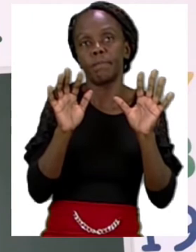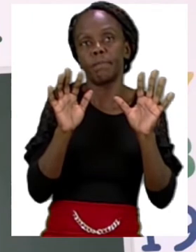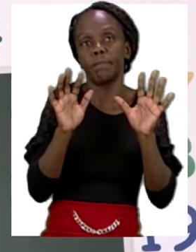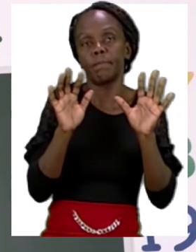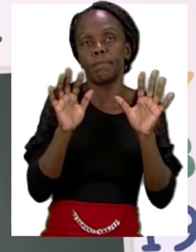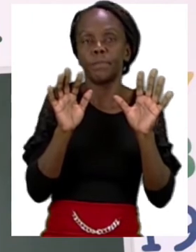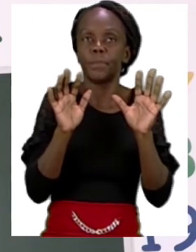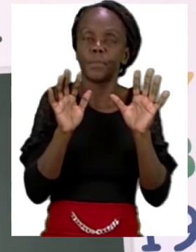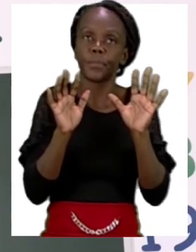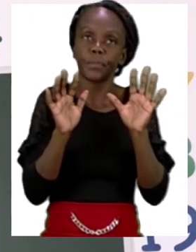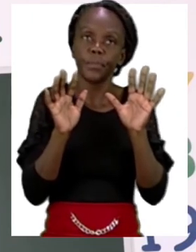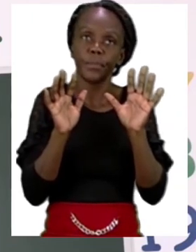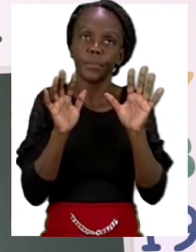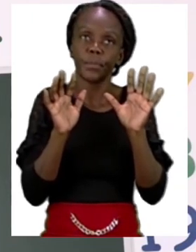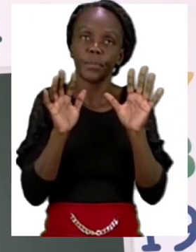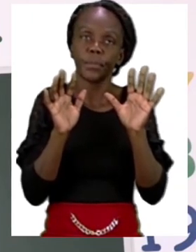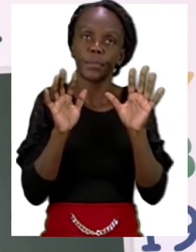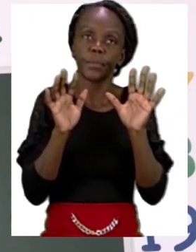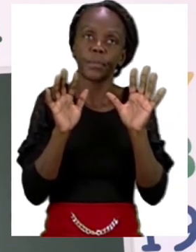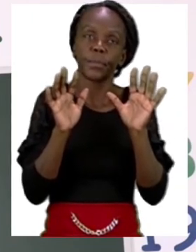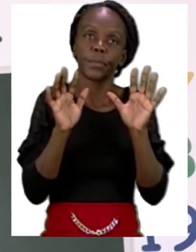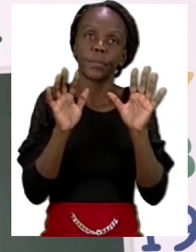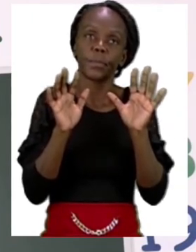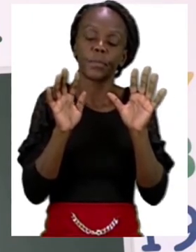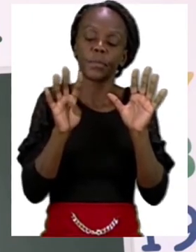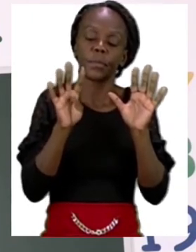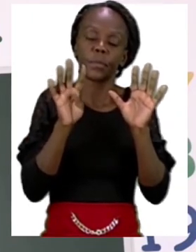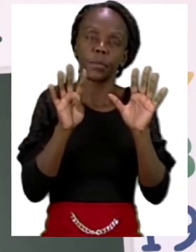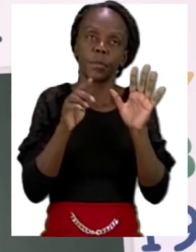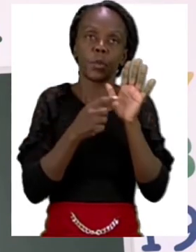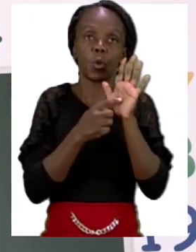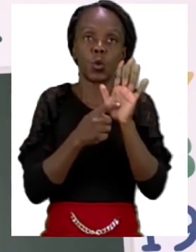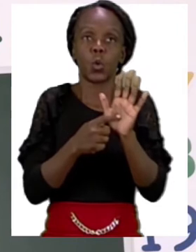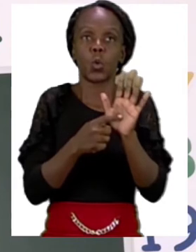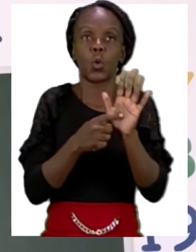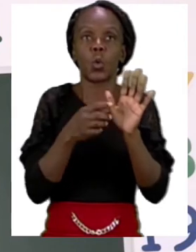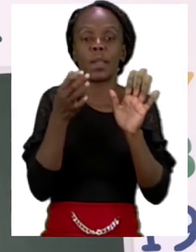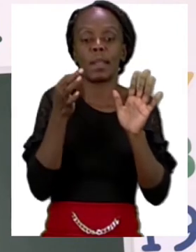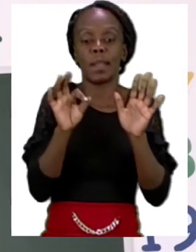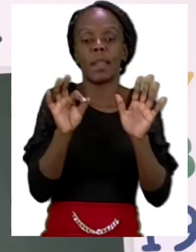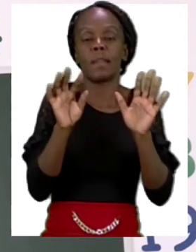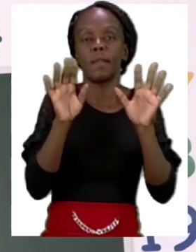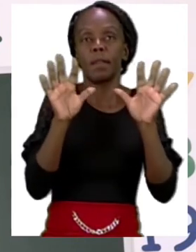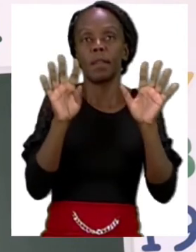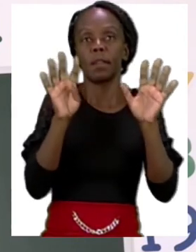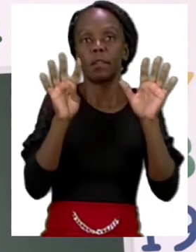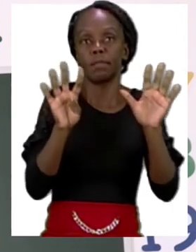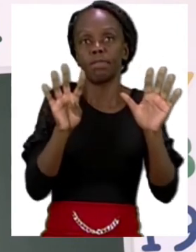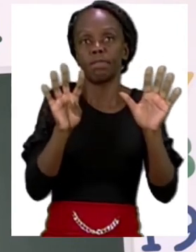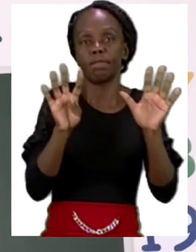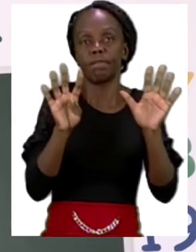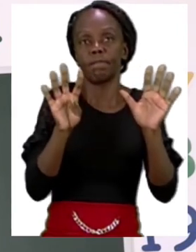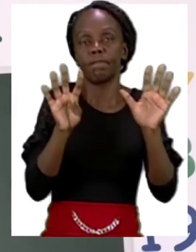answer. Let's now show nine fingers. Very good. Now I